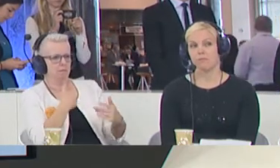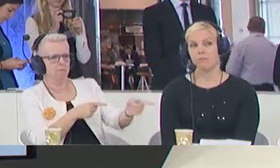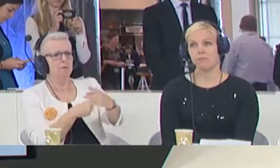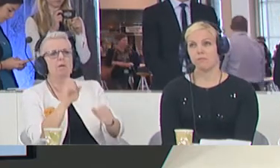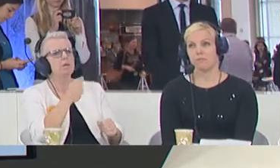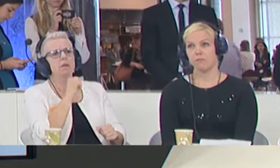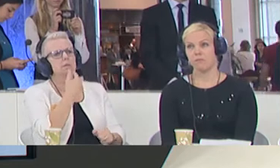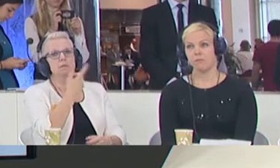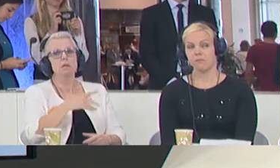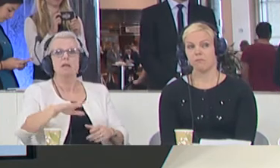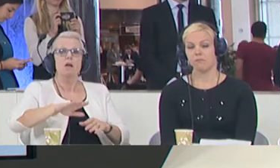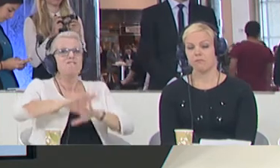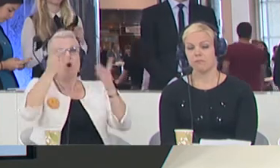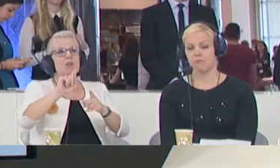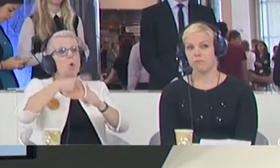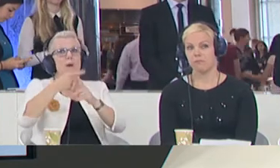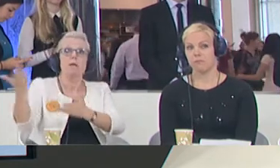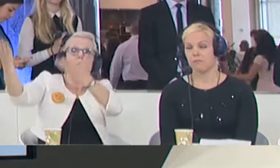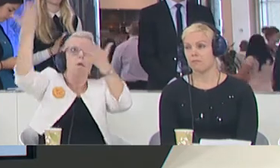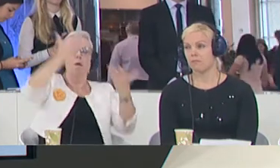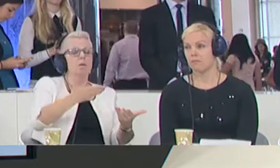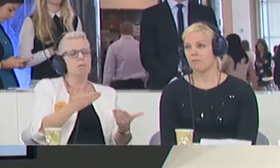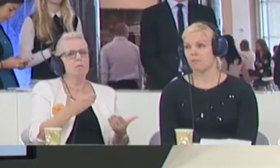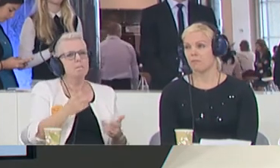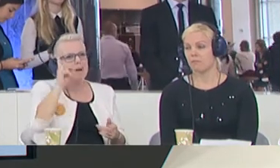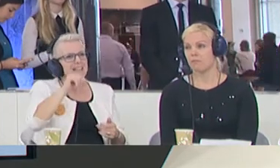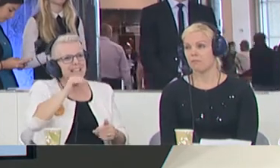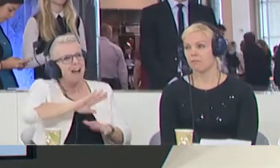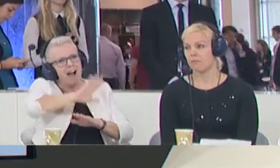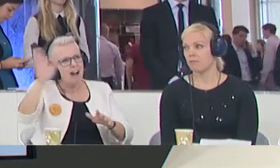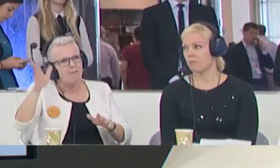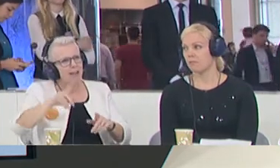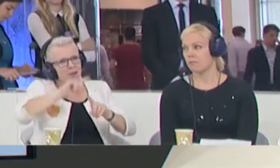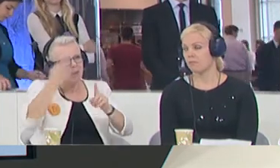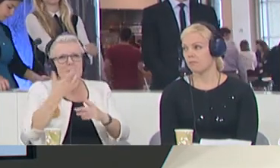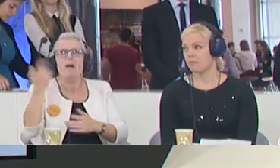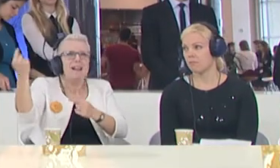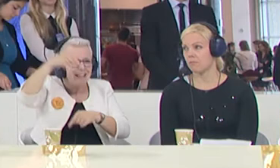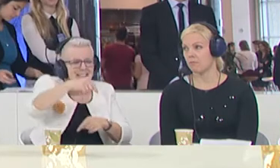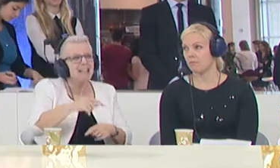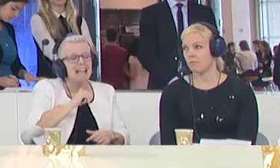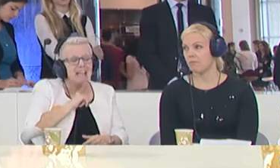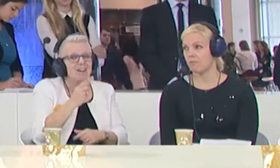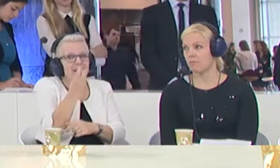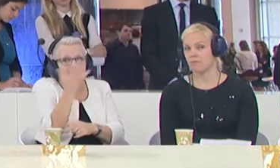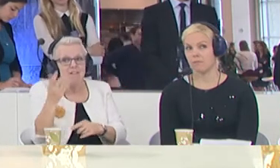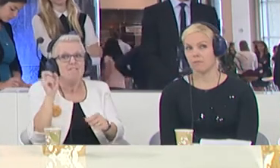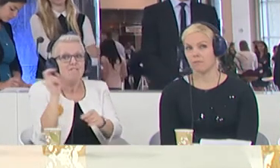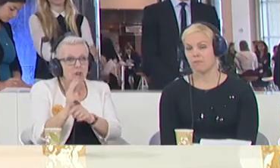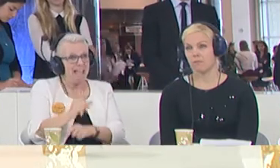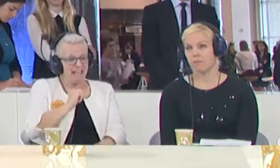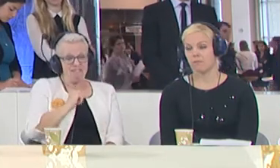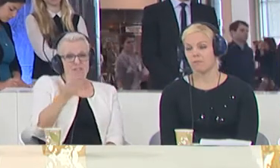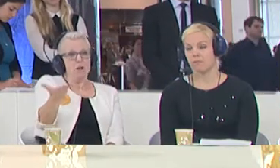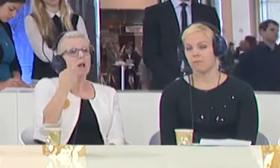we can't take on board the whole world. The whole world has no wish to come here. It's about refugees that are very much there. And if we